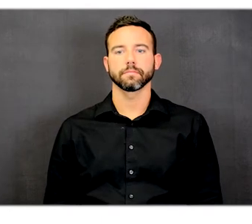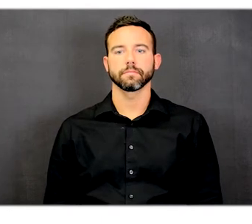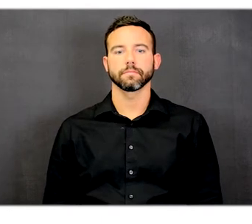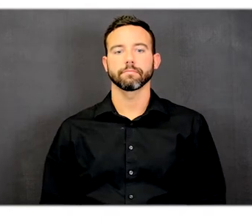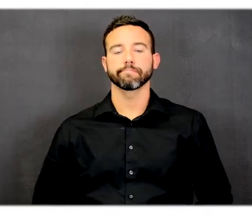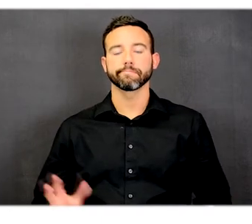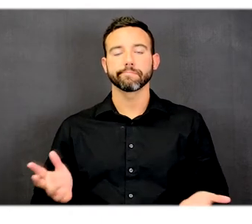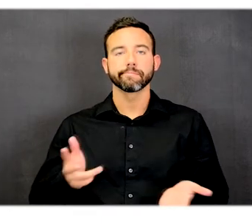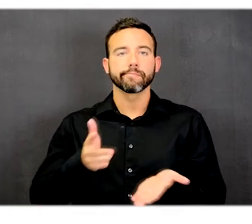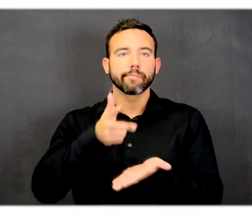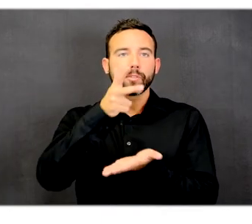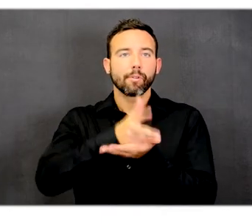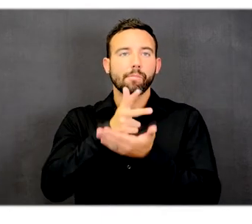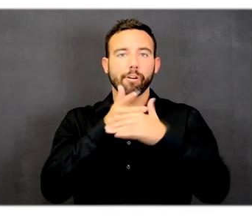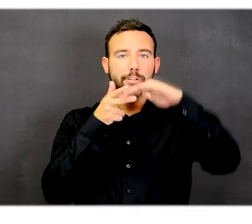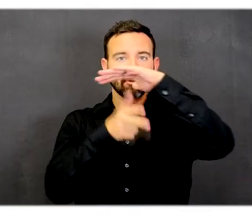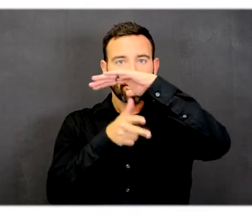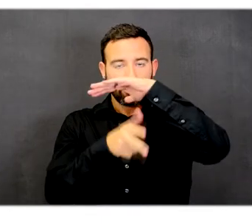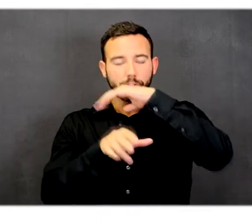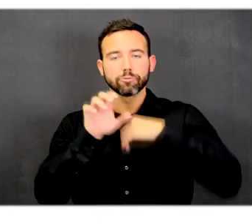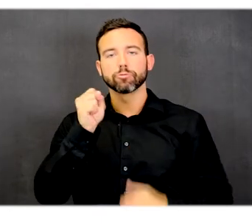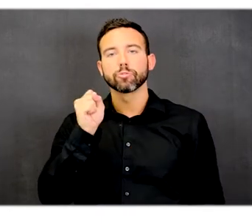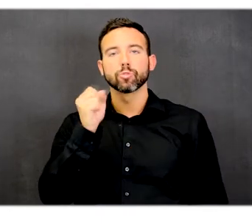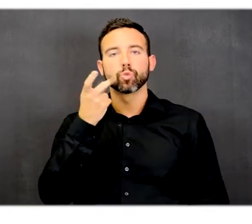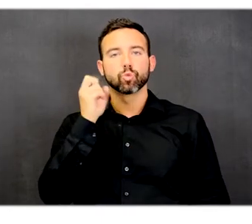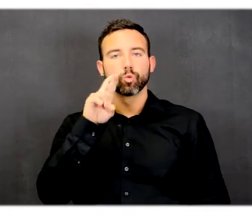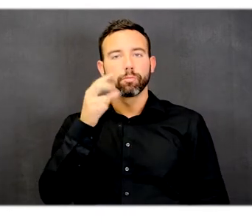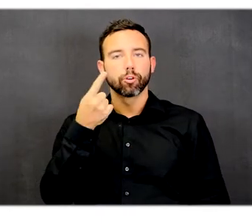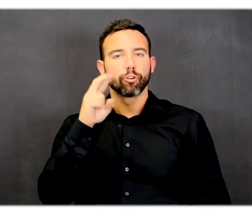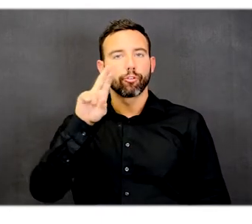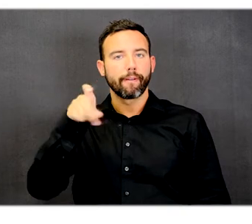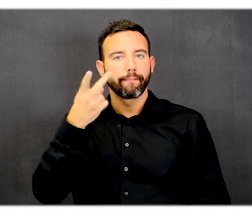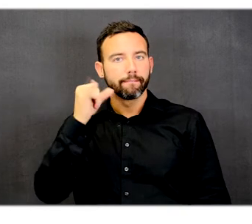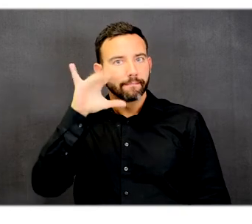Parking garage, super graphics, and color scheme.